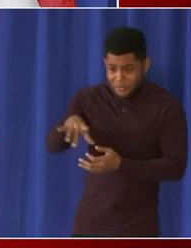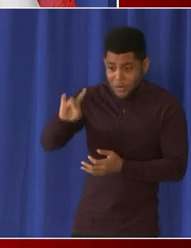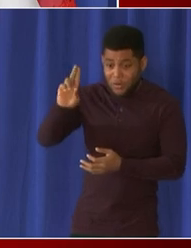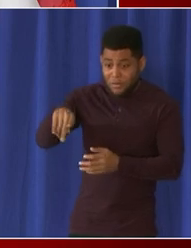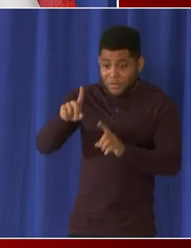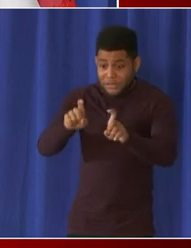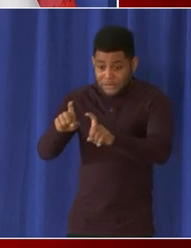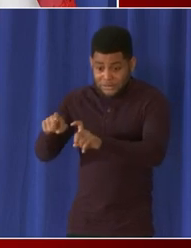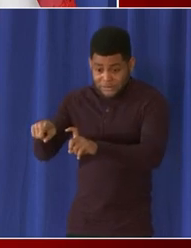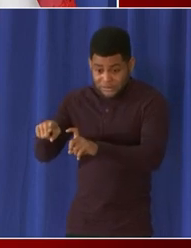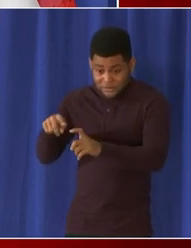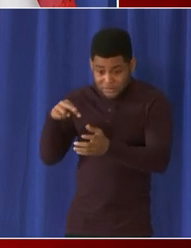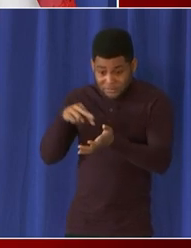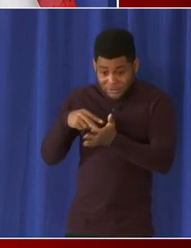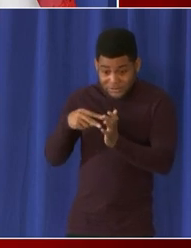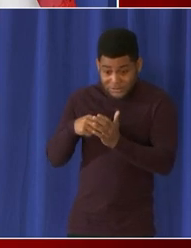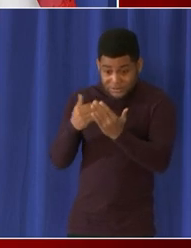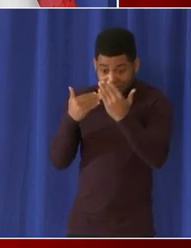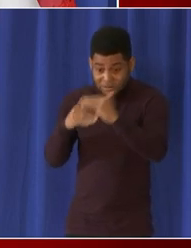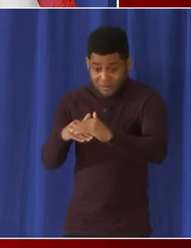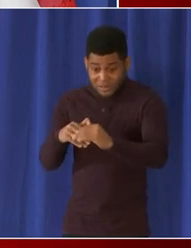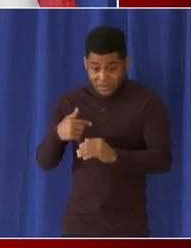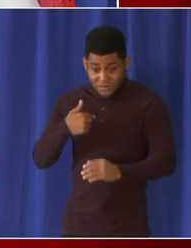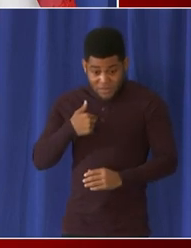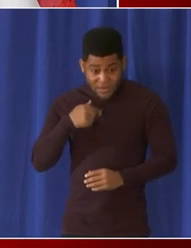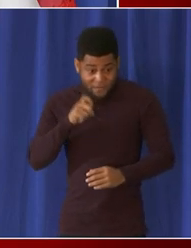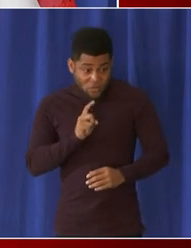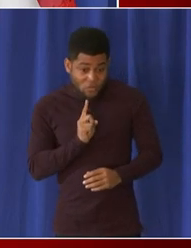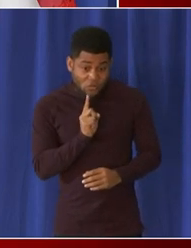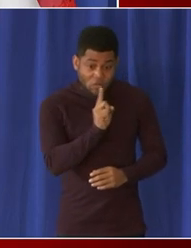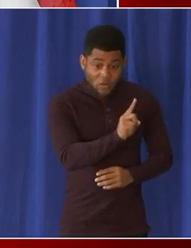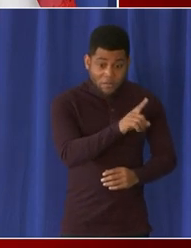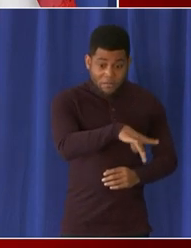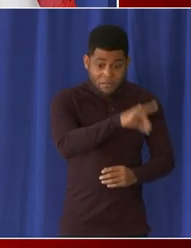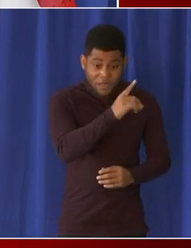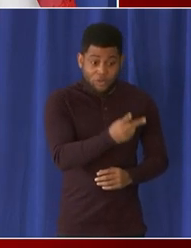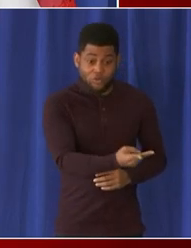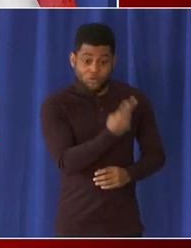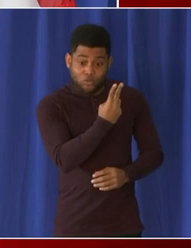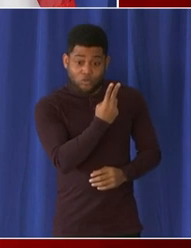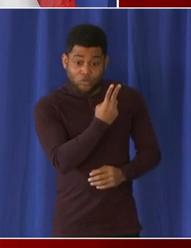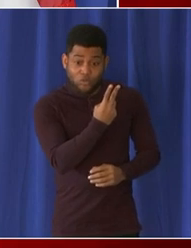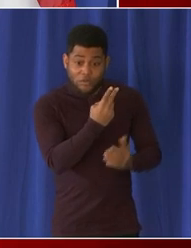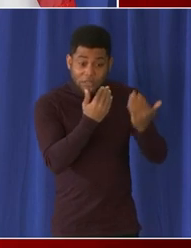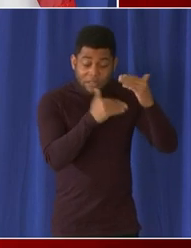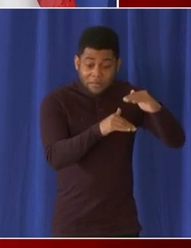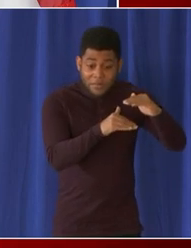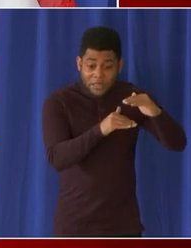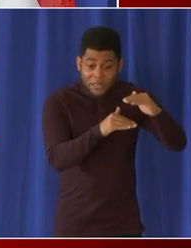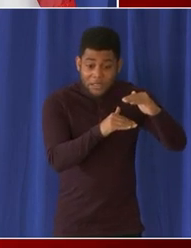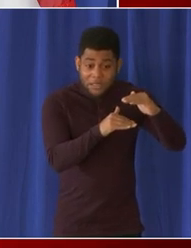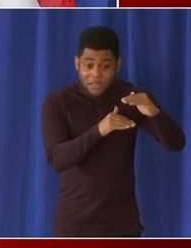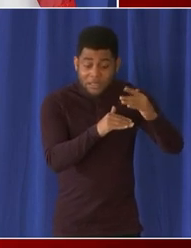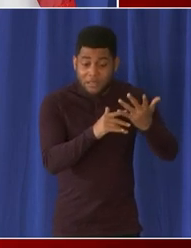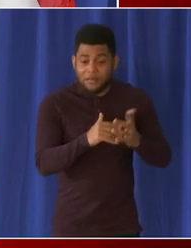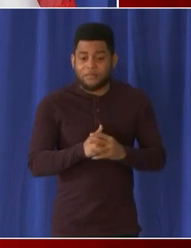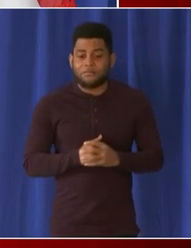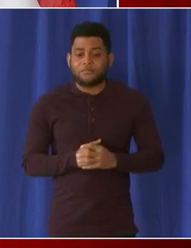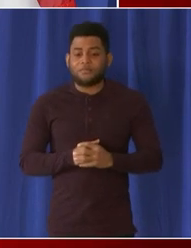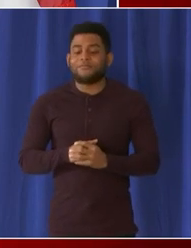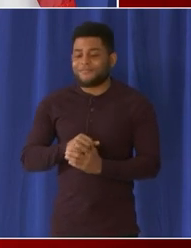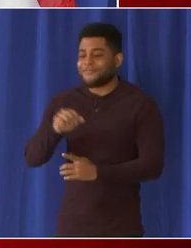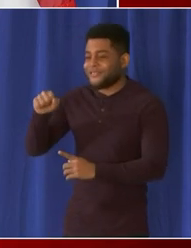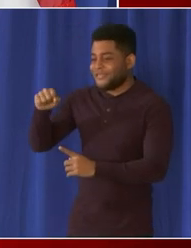day DC residents just like the other rapid test yes and then can you tell us why you're targeting I guess I'll ask the